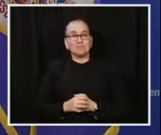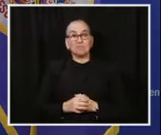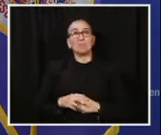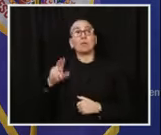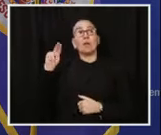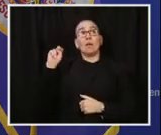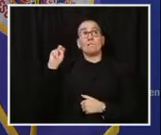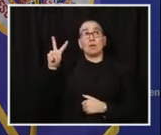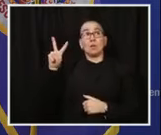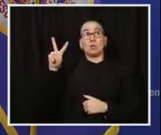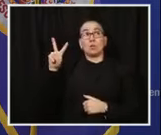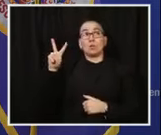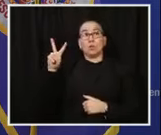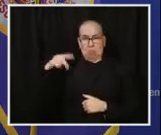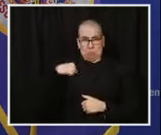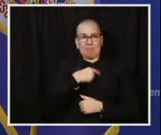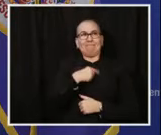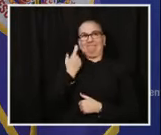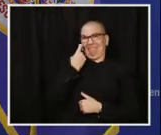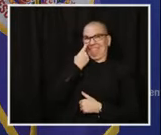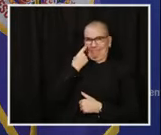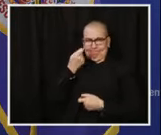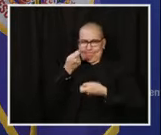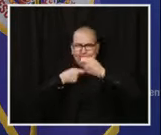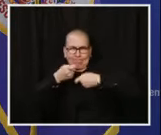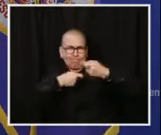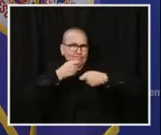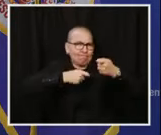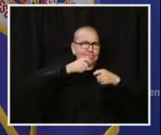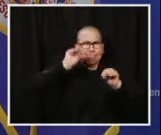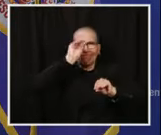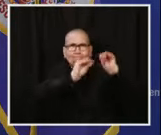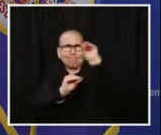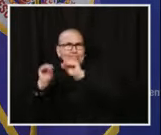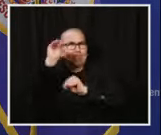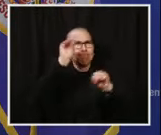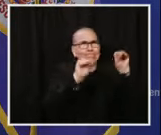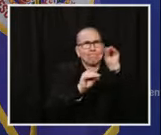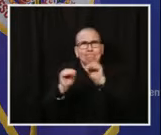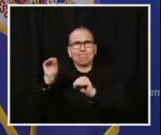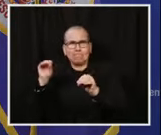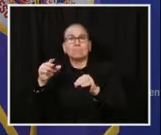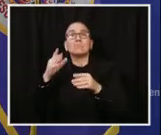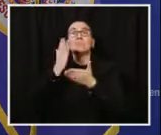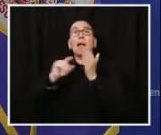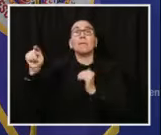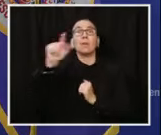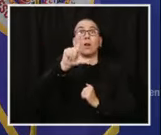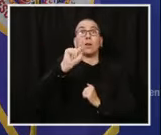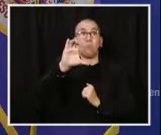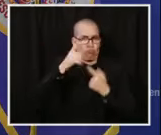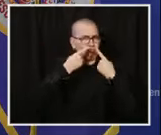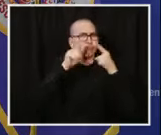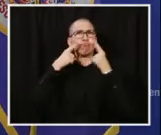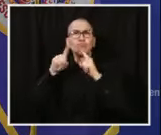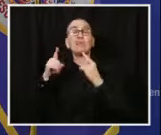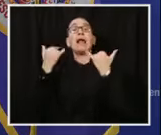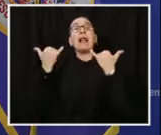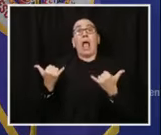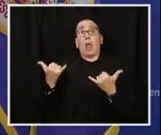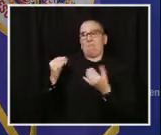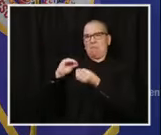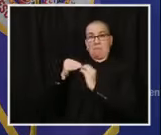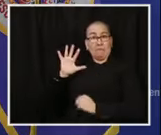facilities needing help for a total of 339 shifts. The last point in the focused plan